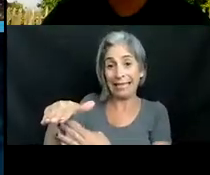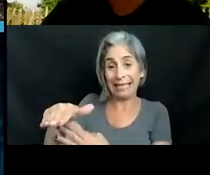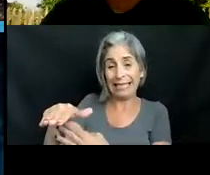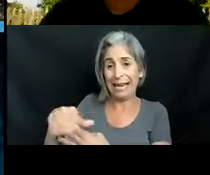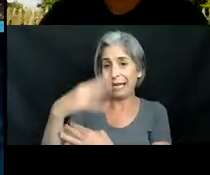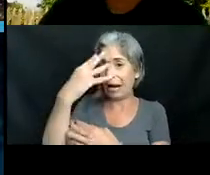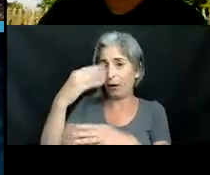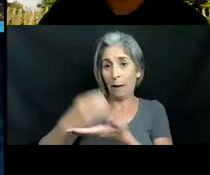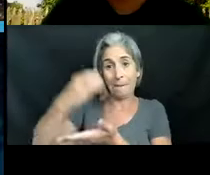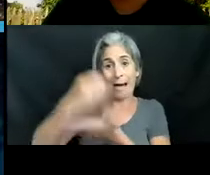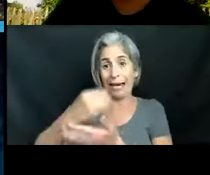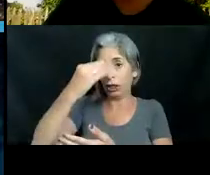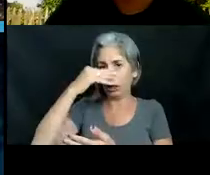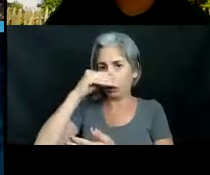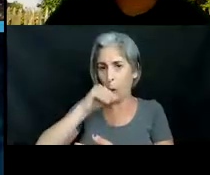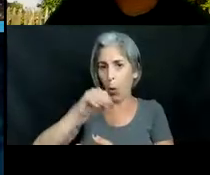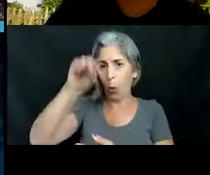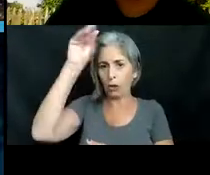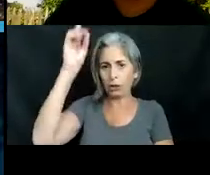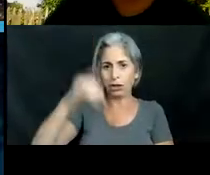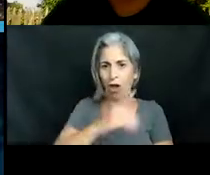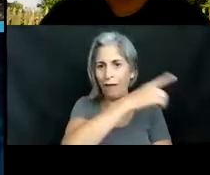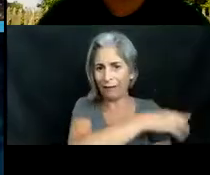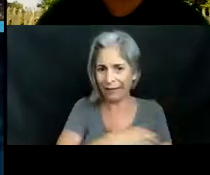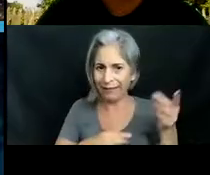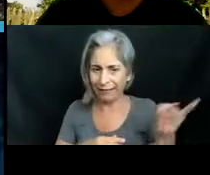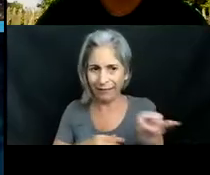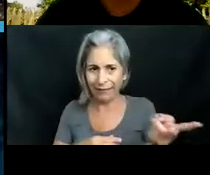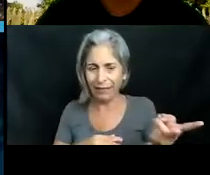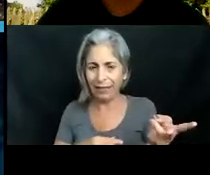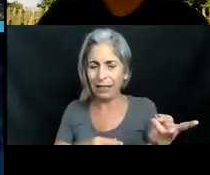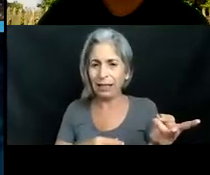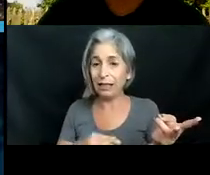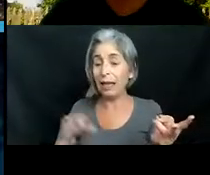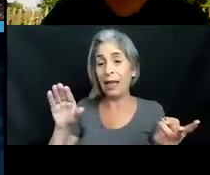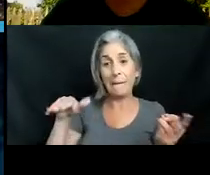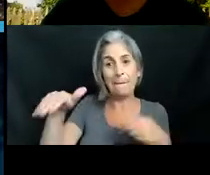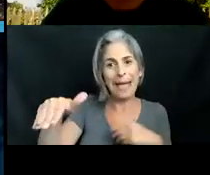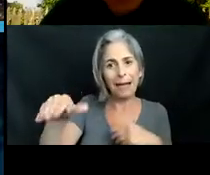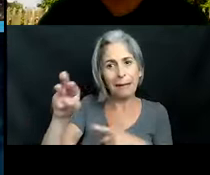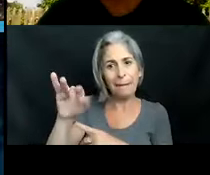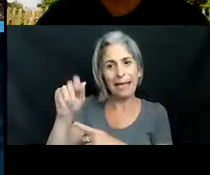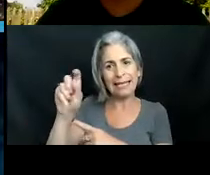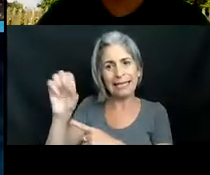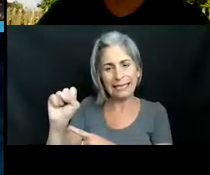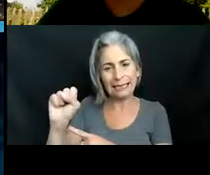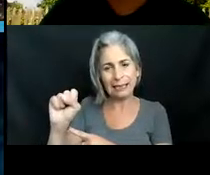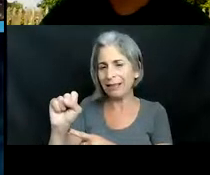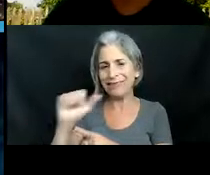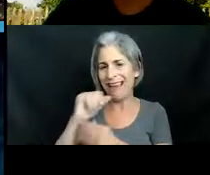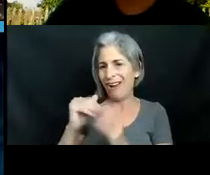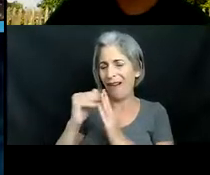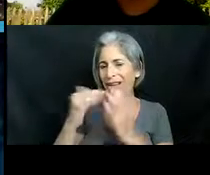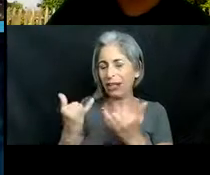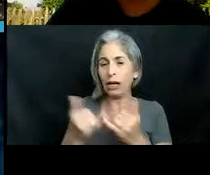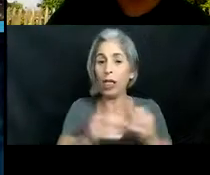dolphin each of those are native species to florida um we don't get manatee so much this time of year but they are our winter